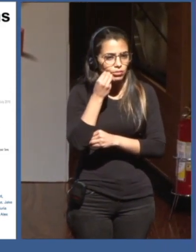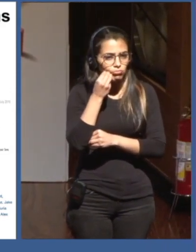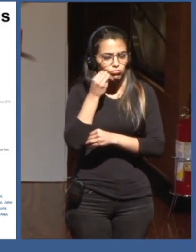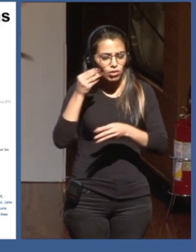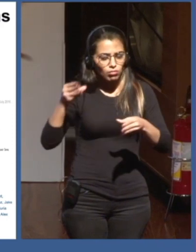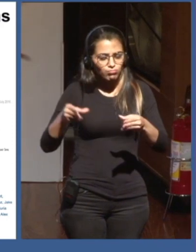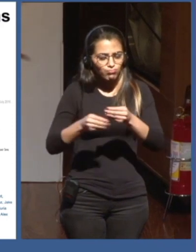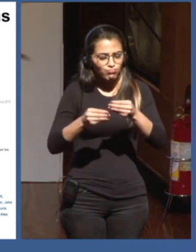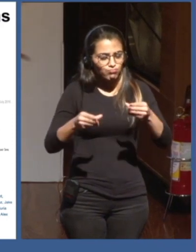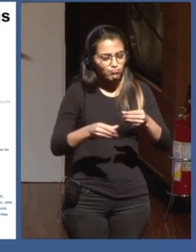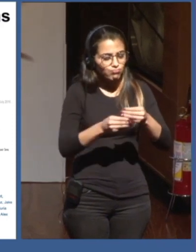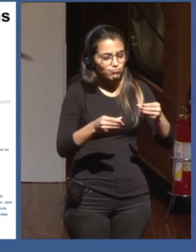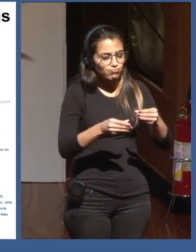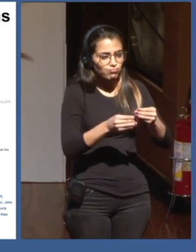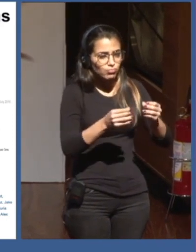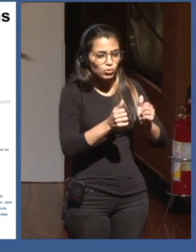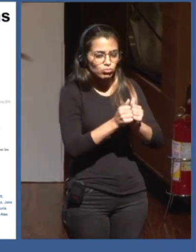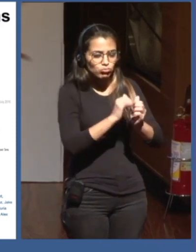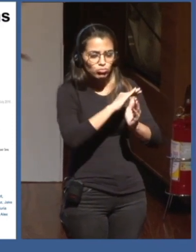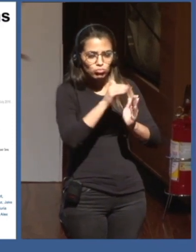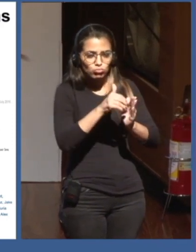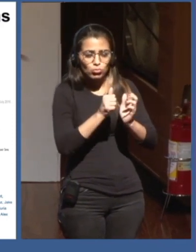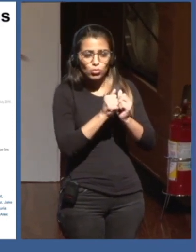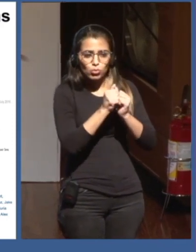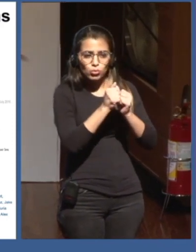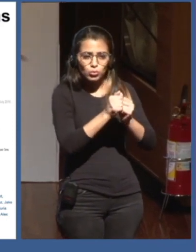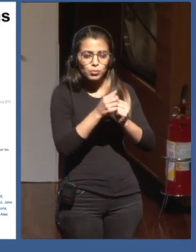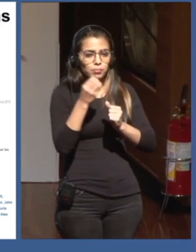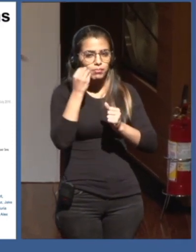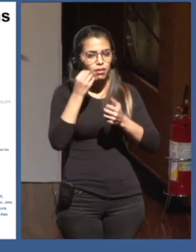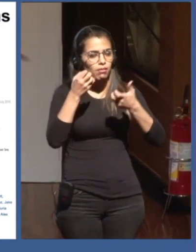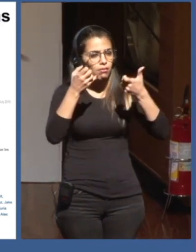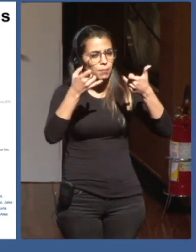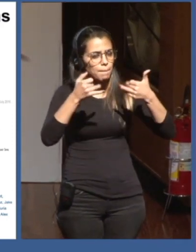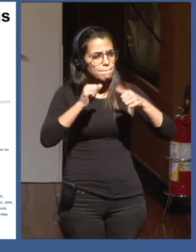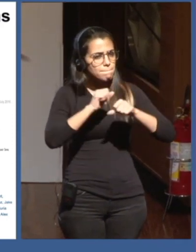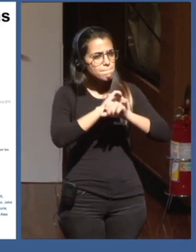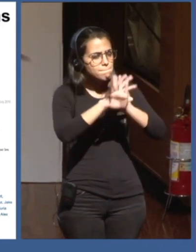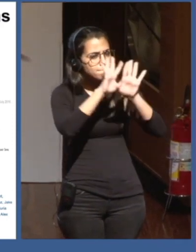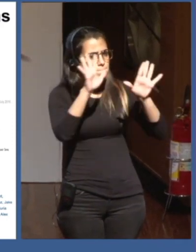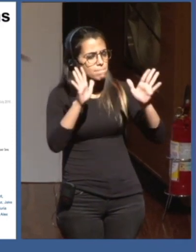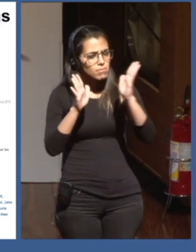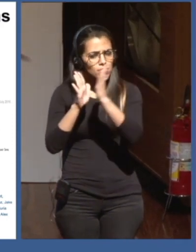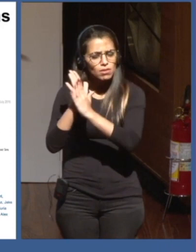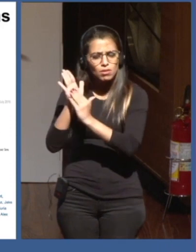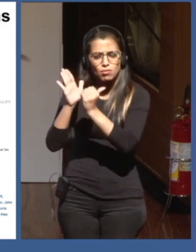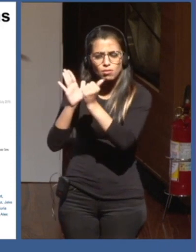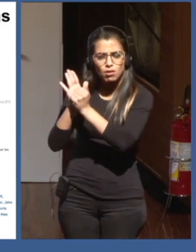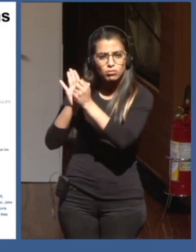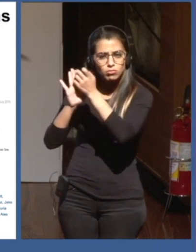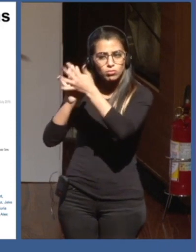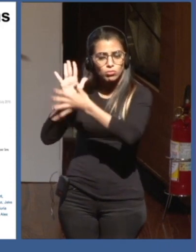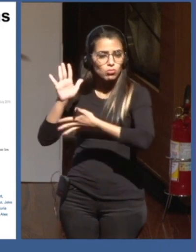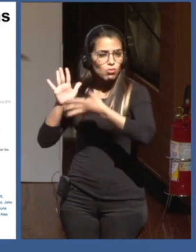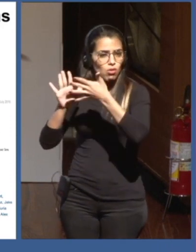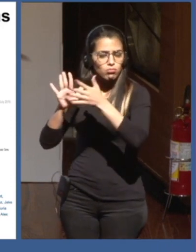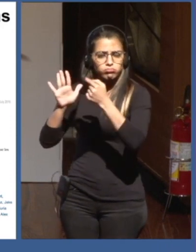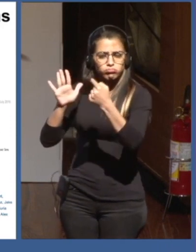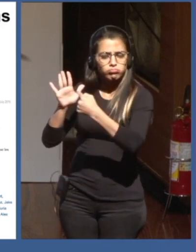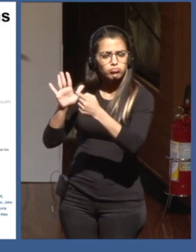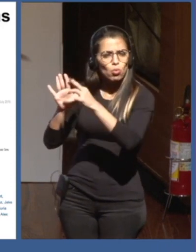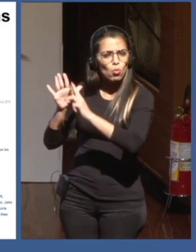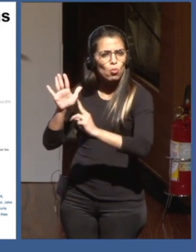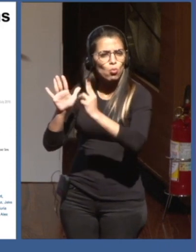So, how can we use data, algorithms, so artificial intelligence? So, here I'm